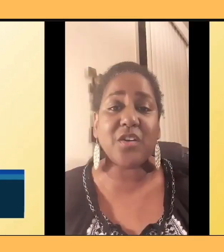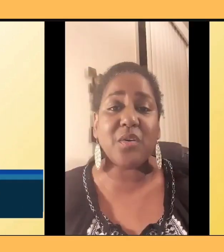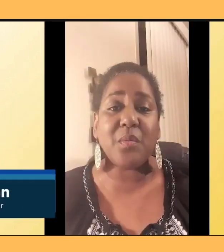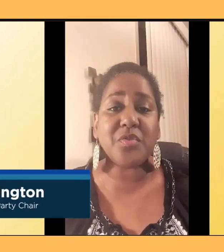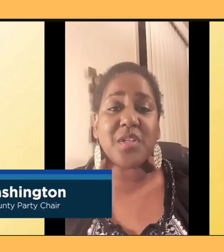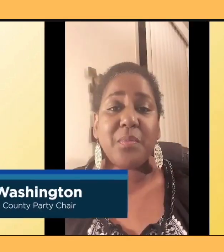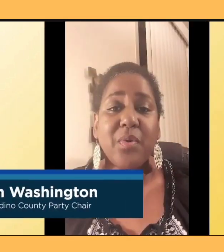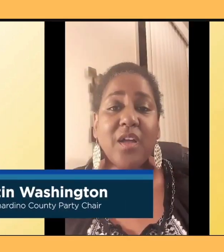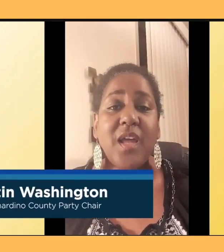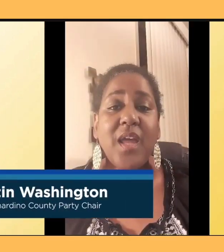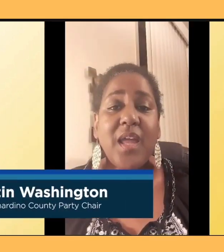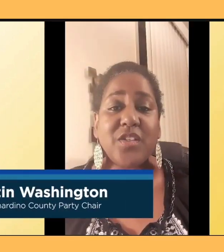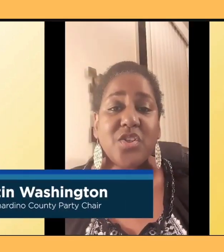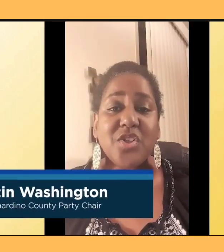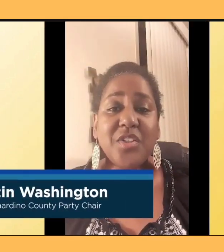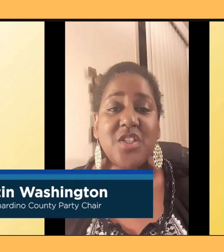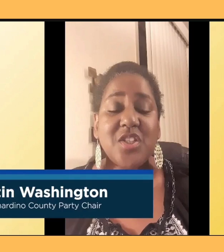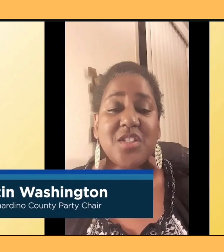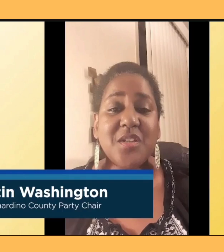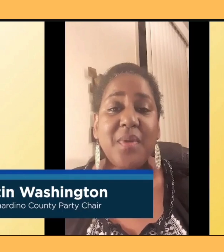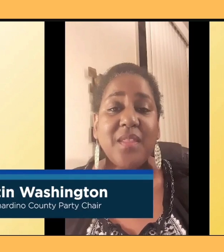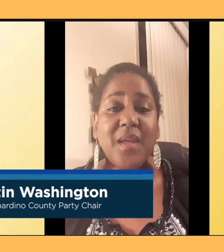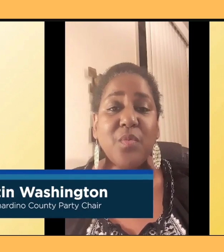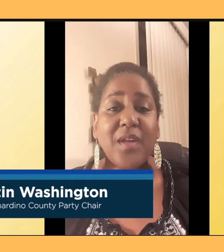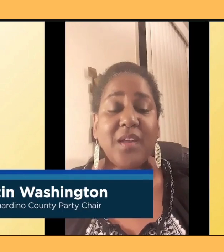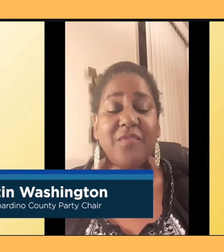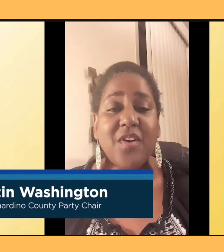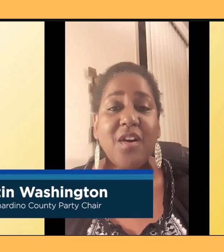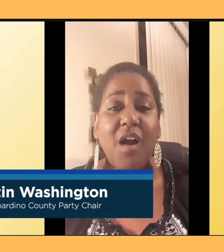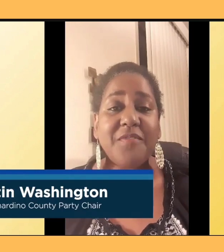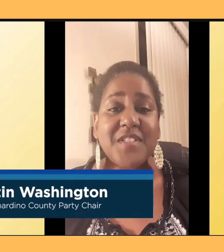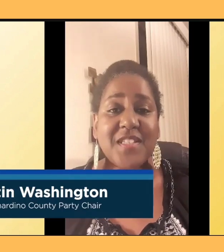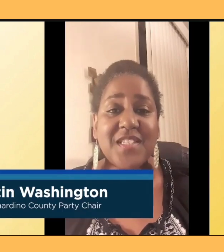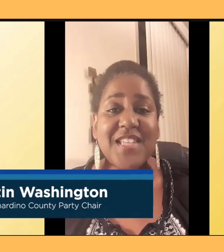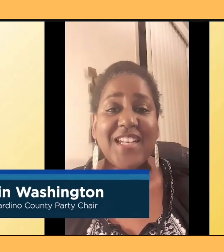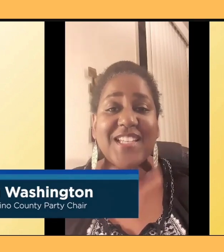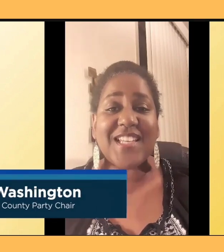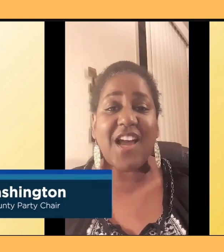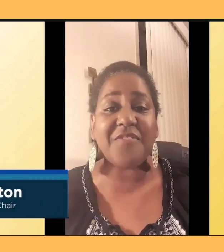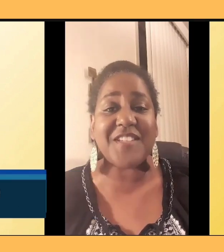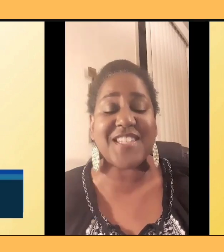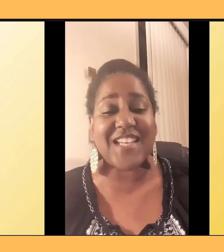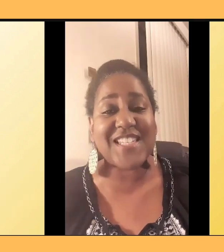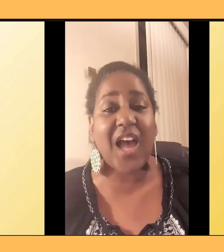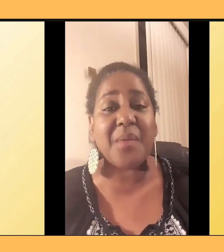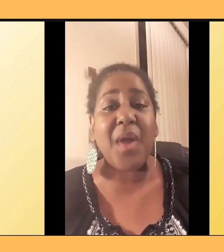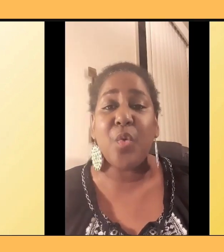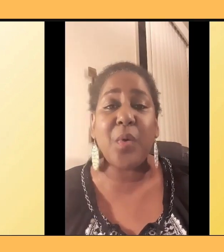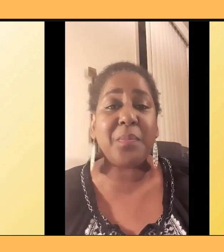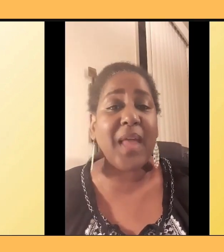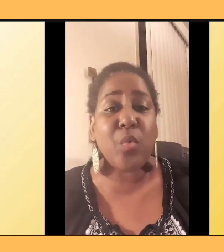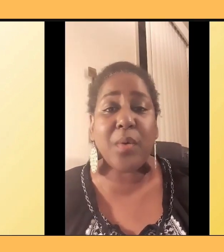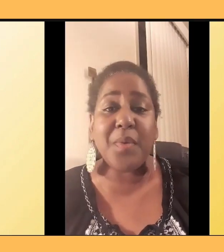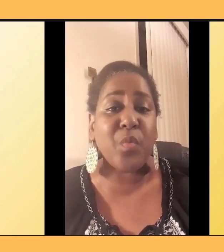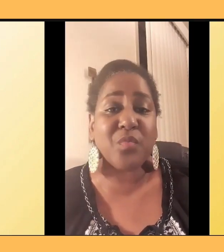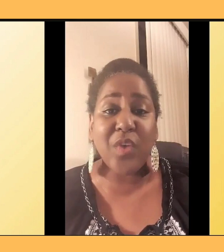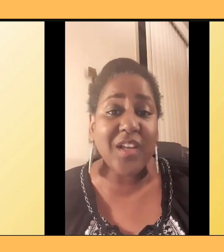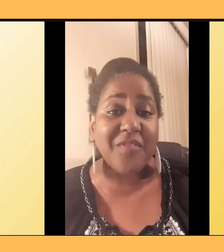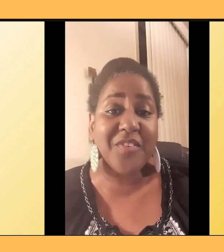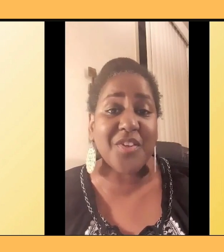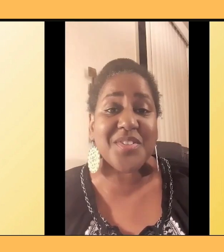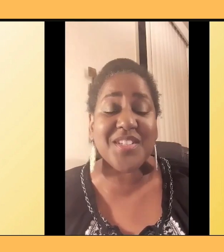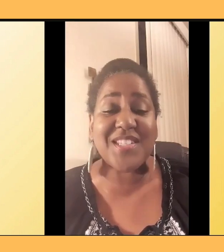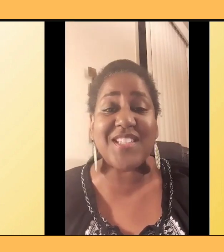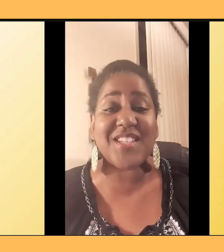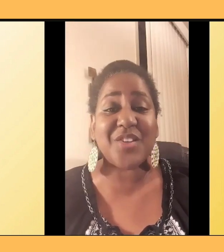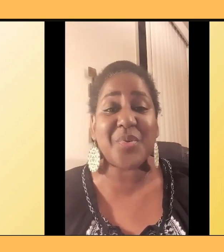Shirley Chisholm, they were running for offices at an office at a time when Black women weren't running for those seats in great numbers.